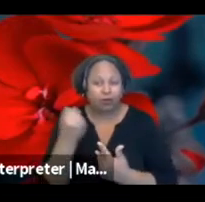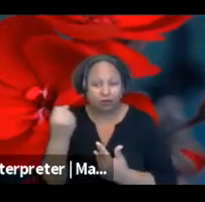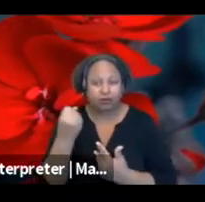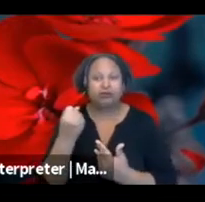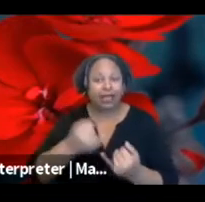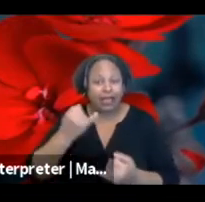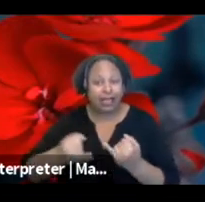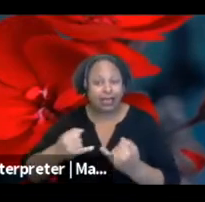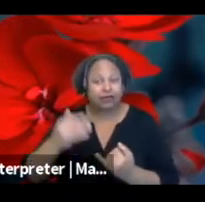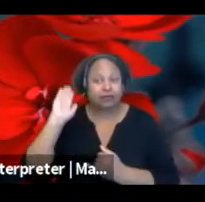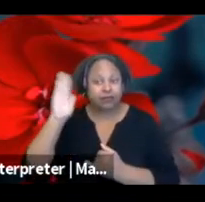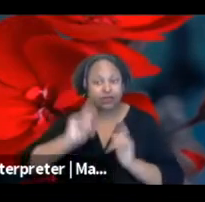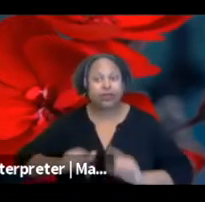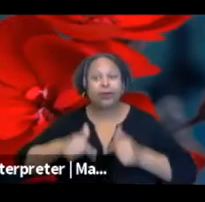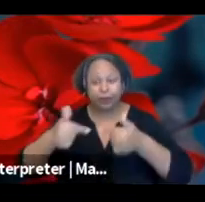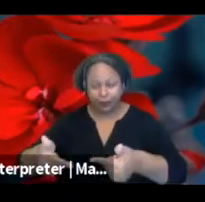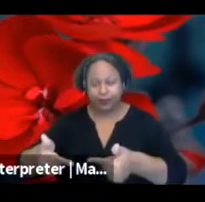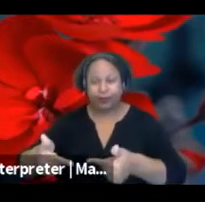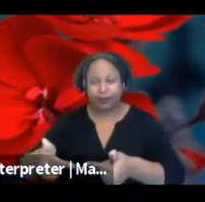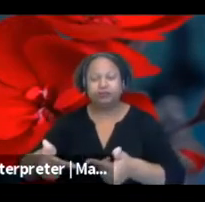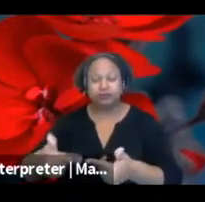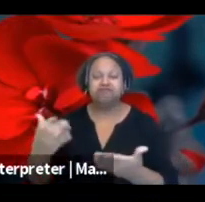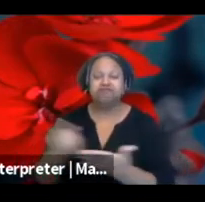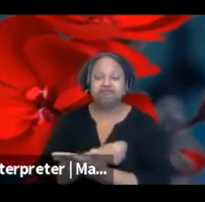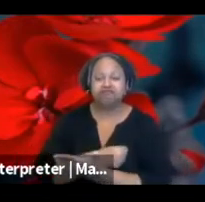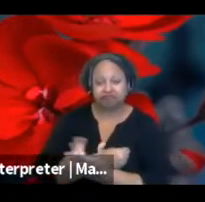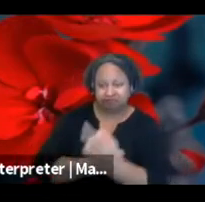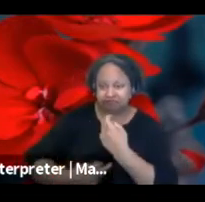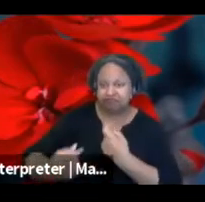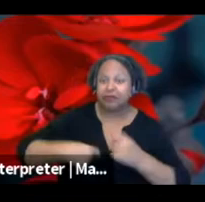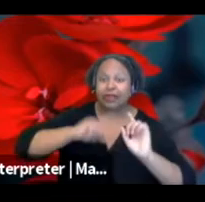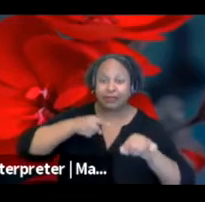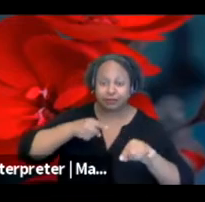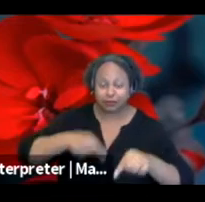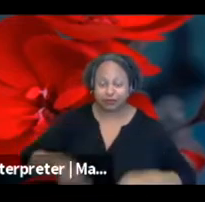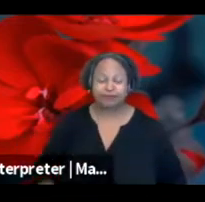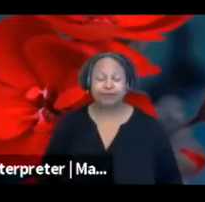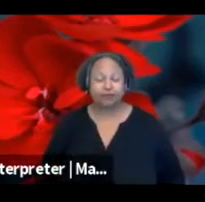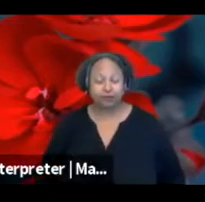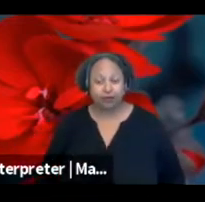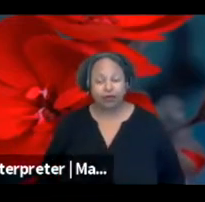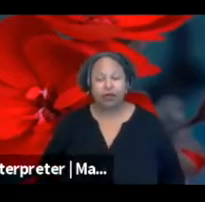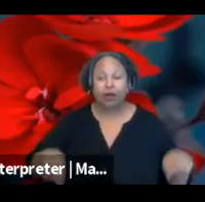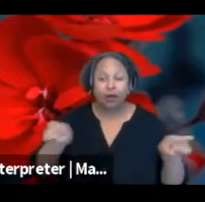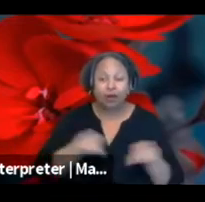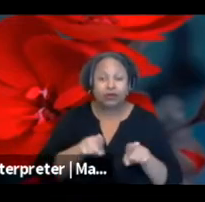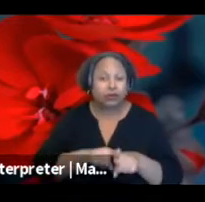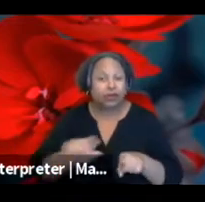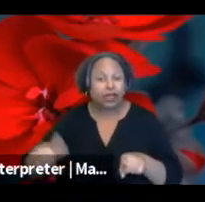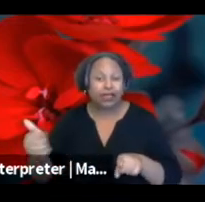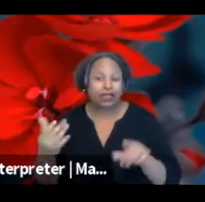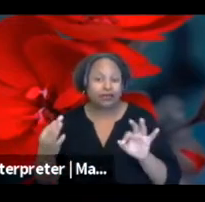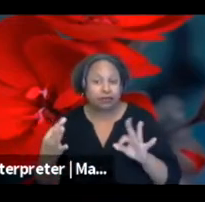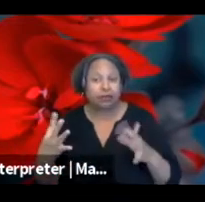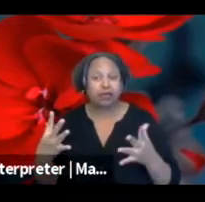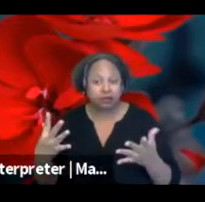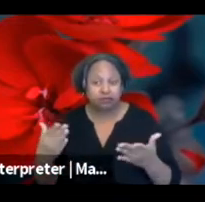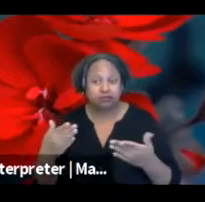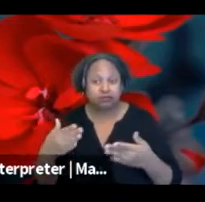presentation to have the questions answered. And I'll also be sharing any feedback that you decide to share.